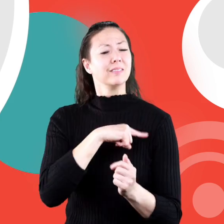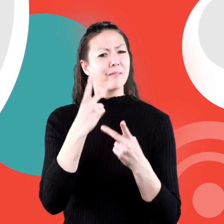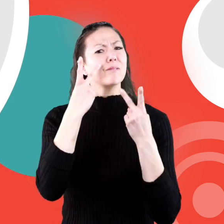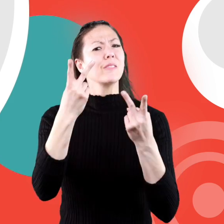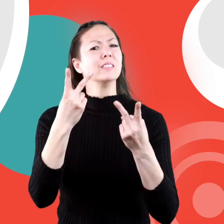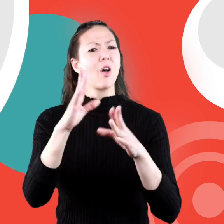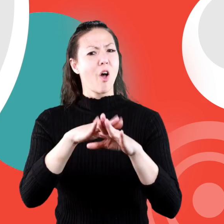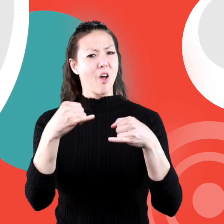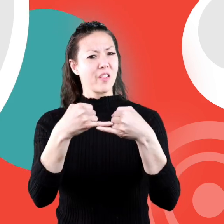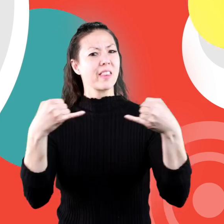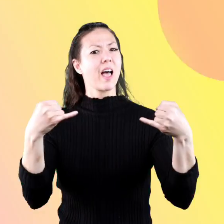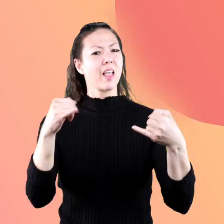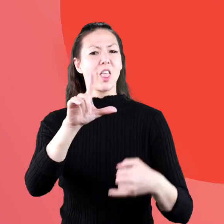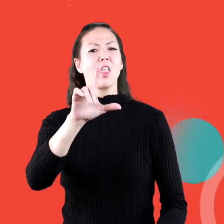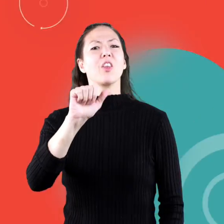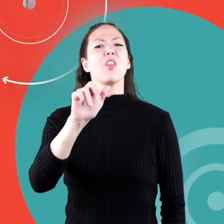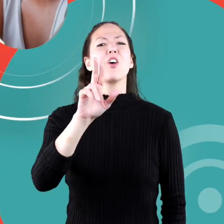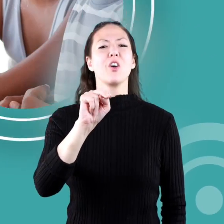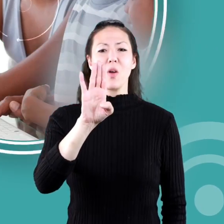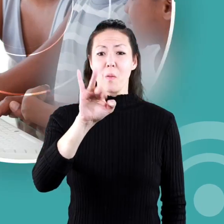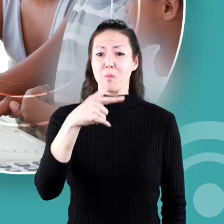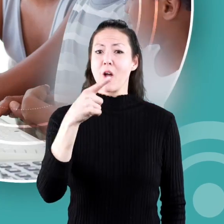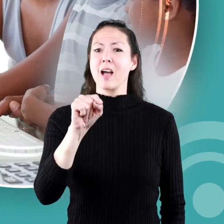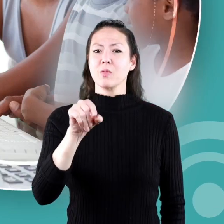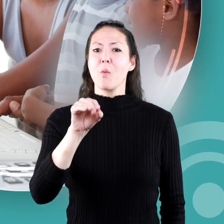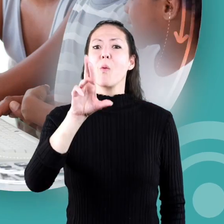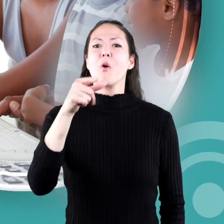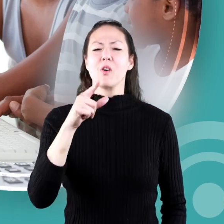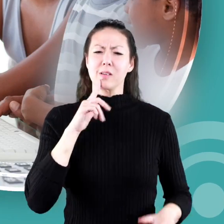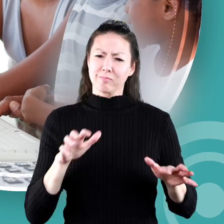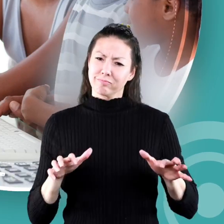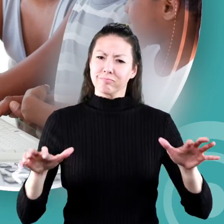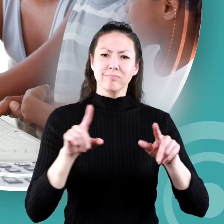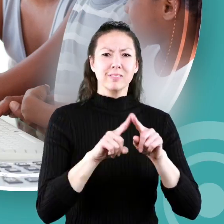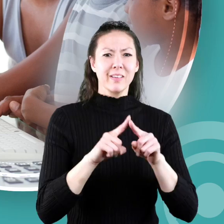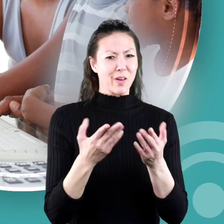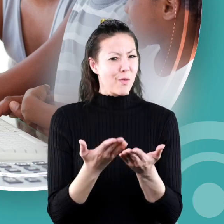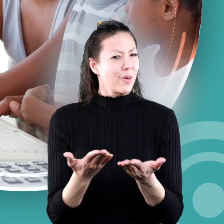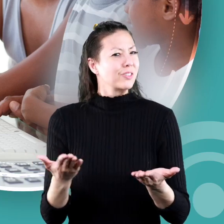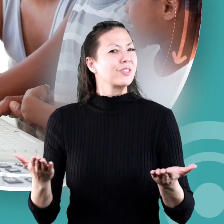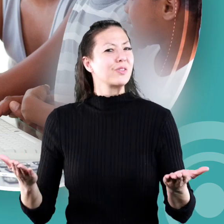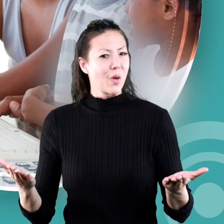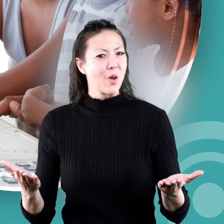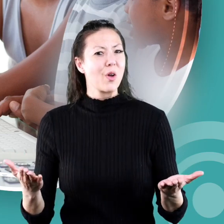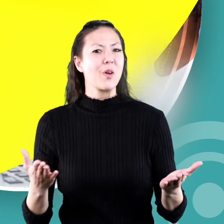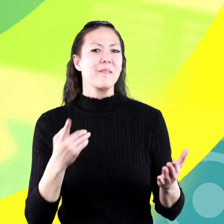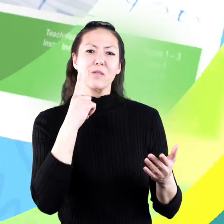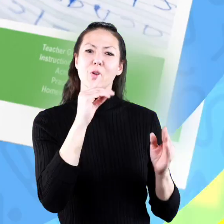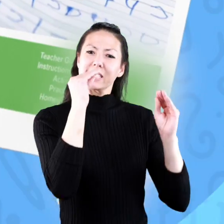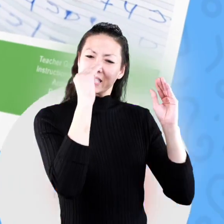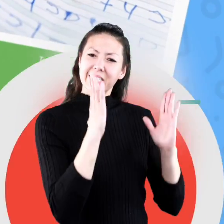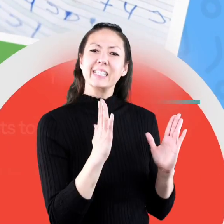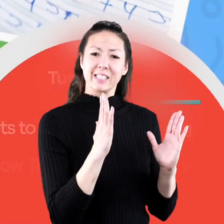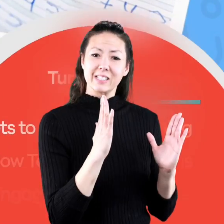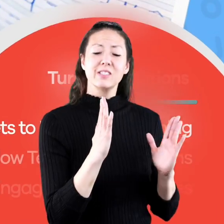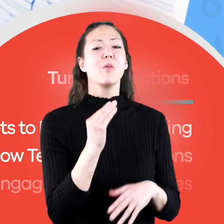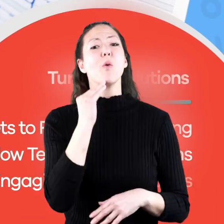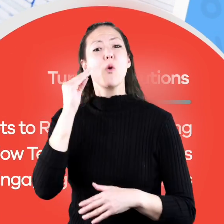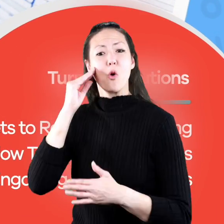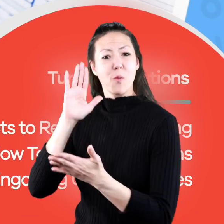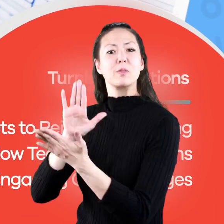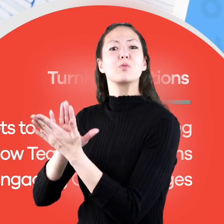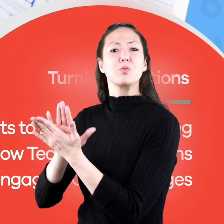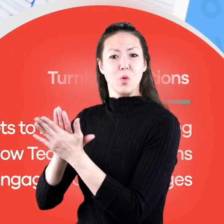with us visit us at learnbright.org for thousands of free resources and turnkey